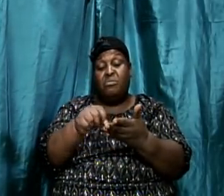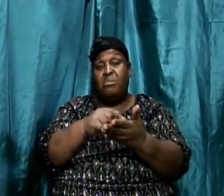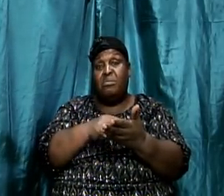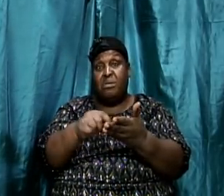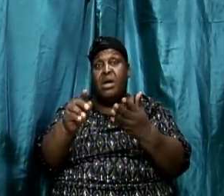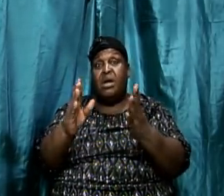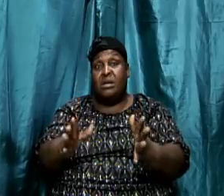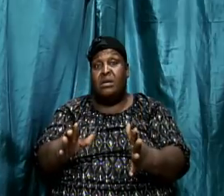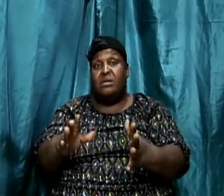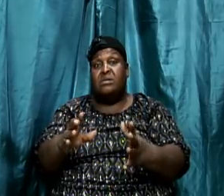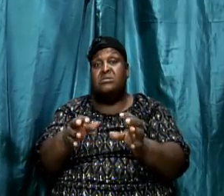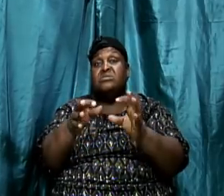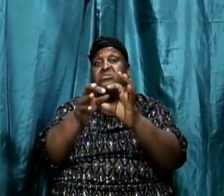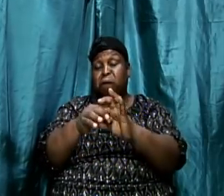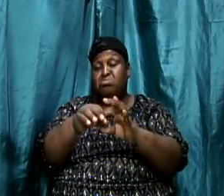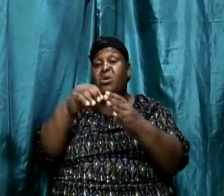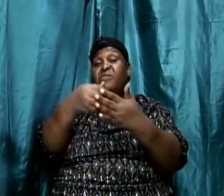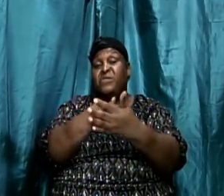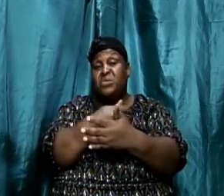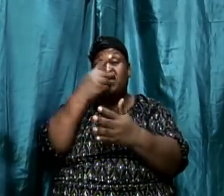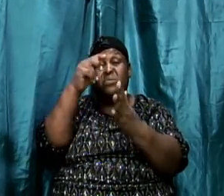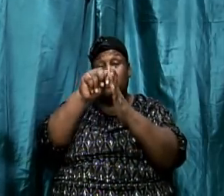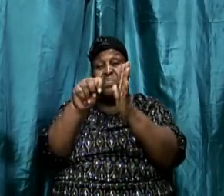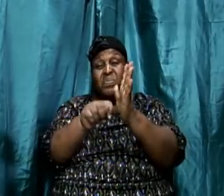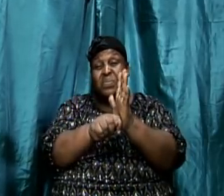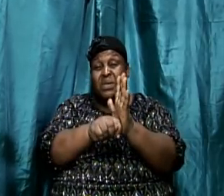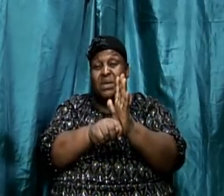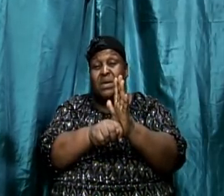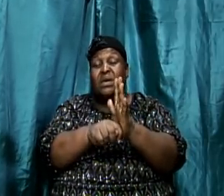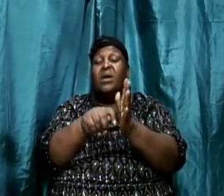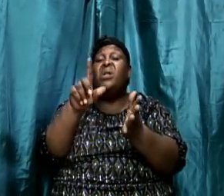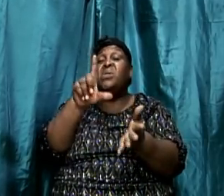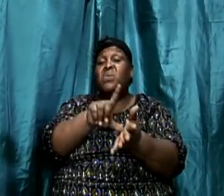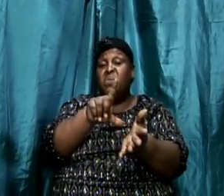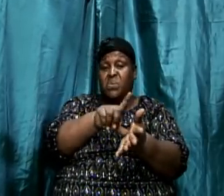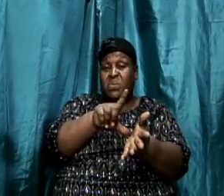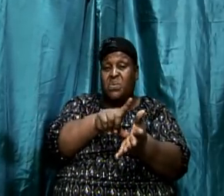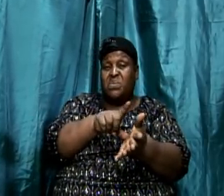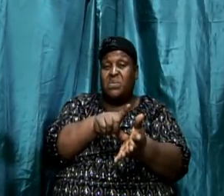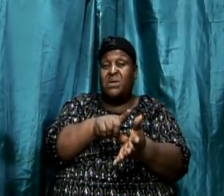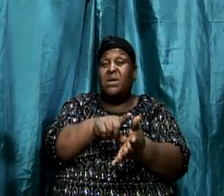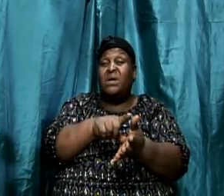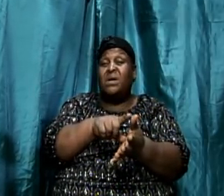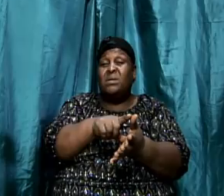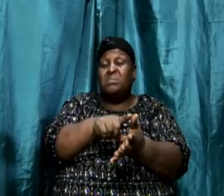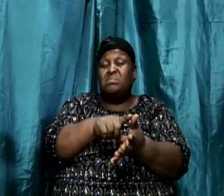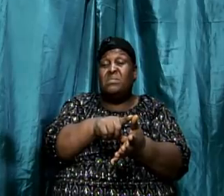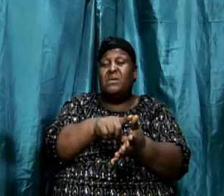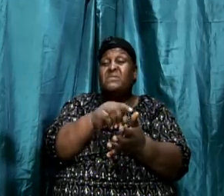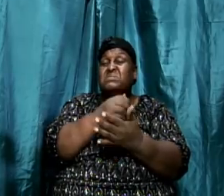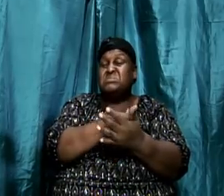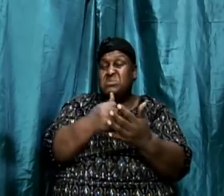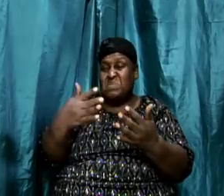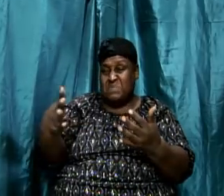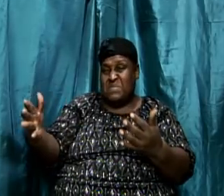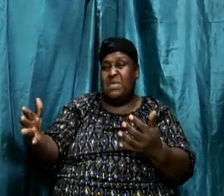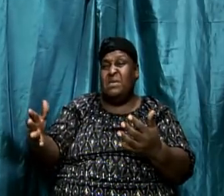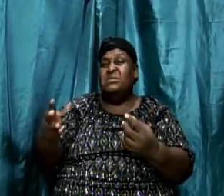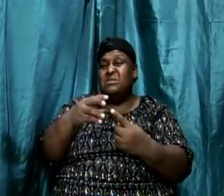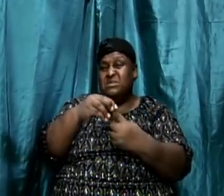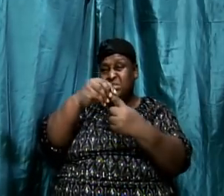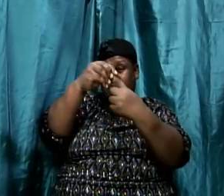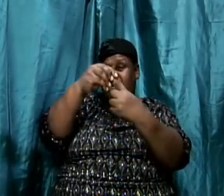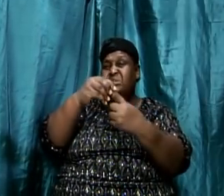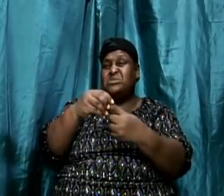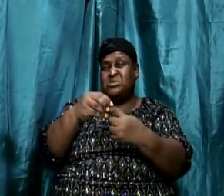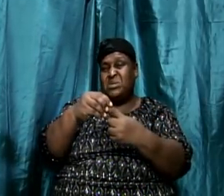book of Luke, it was systematic, it had a thing to it, it had a flow to it, it had an approach to it, and